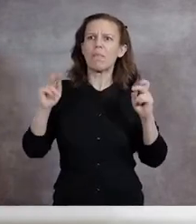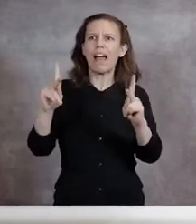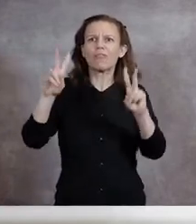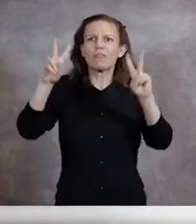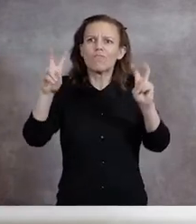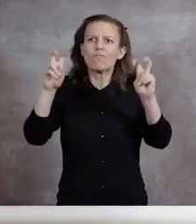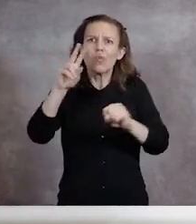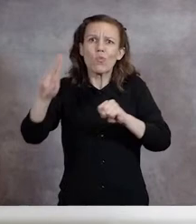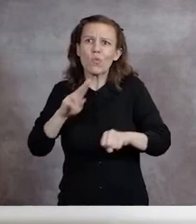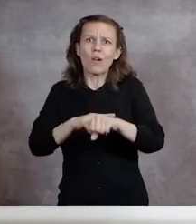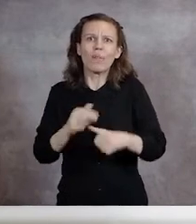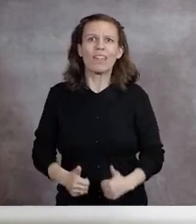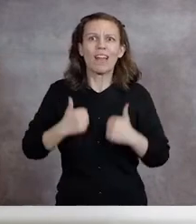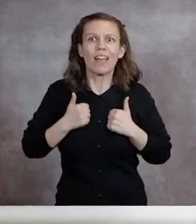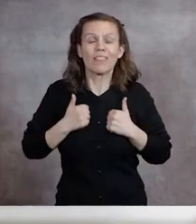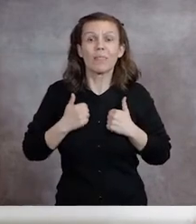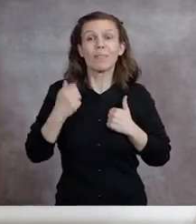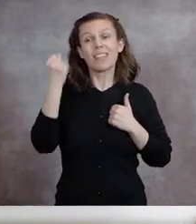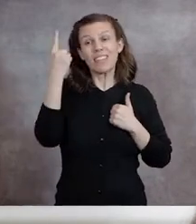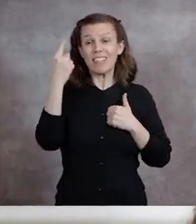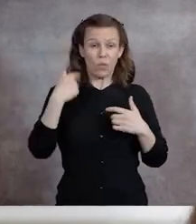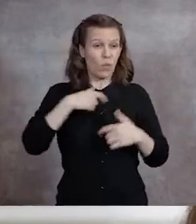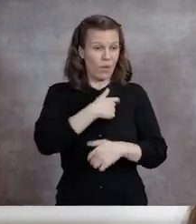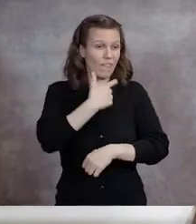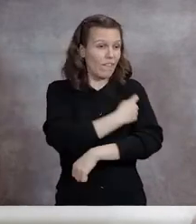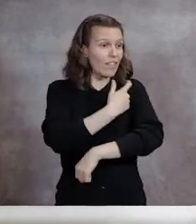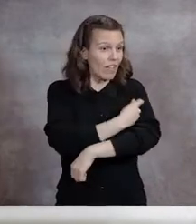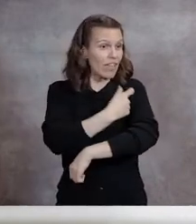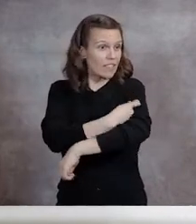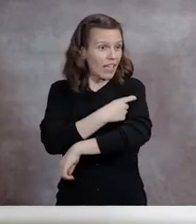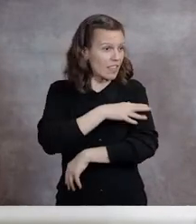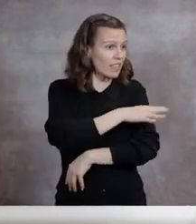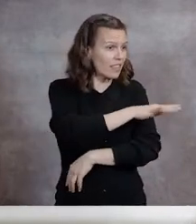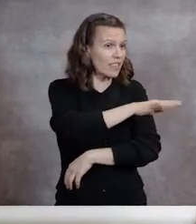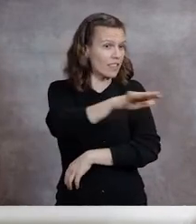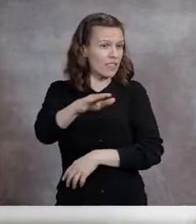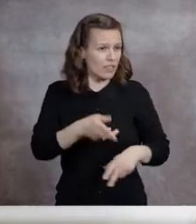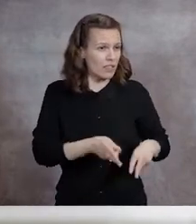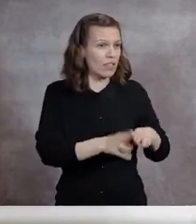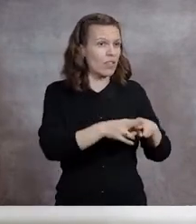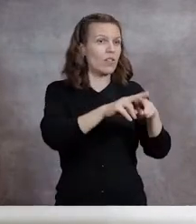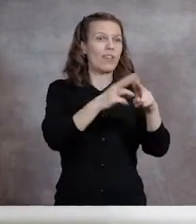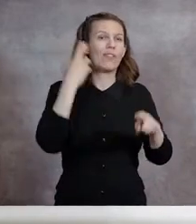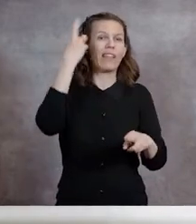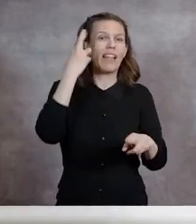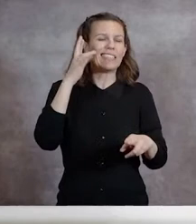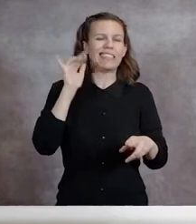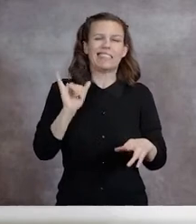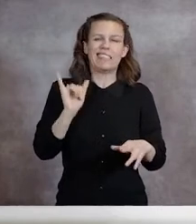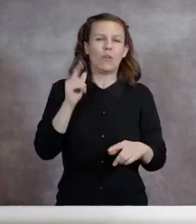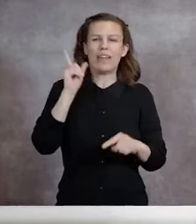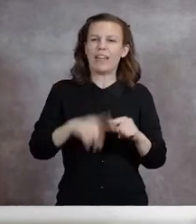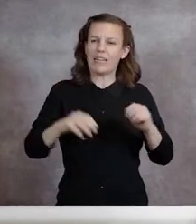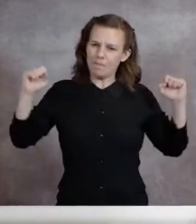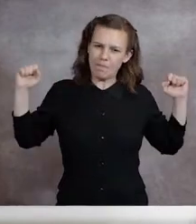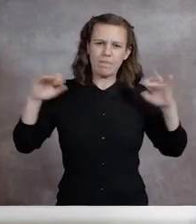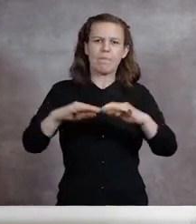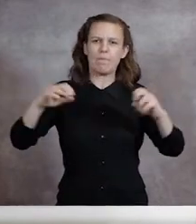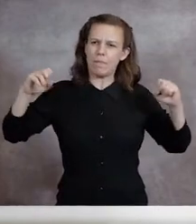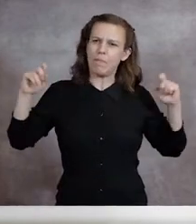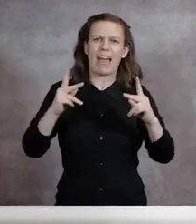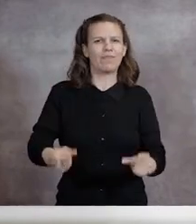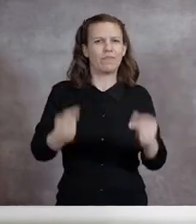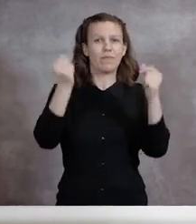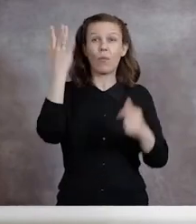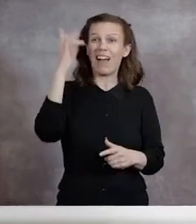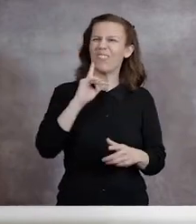normal. But even as more of us were vaccinated, we found that our hopes of bringing back our pack had to be moderated by